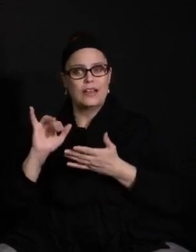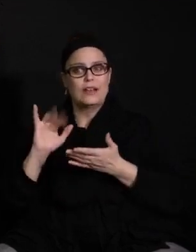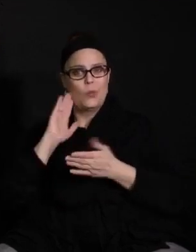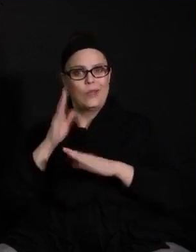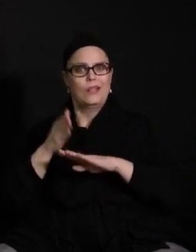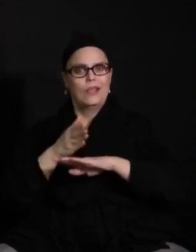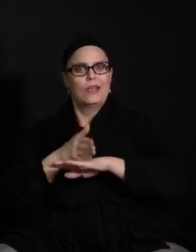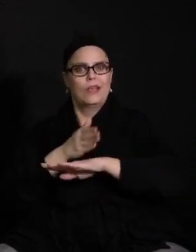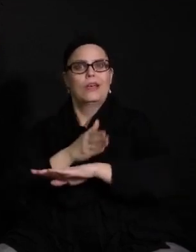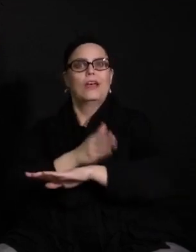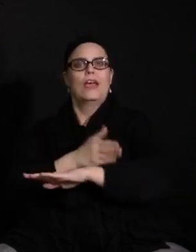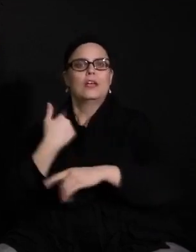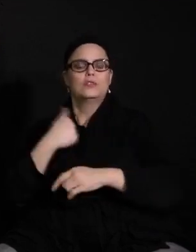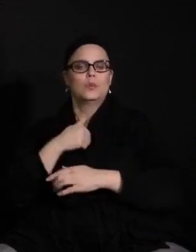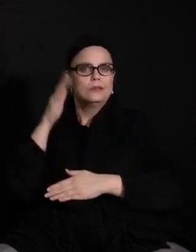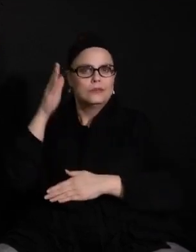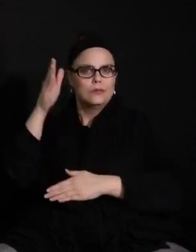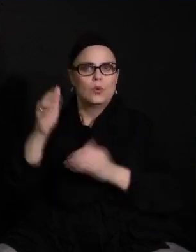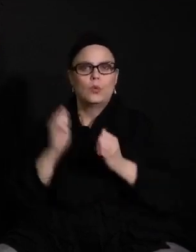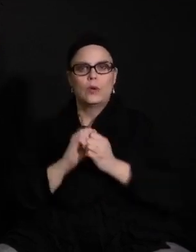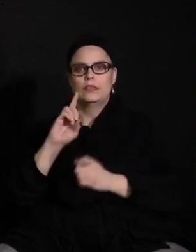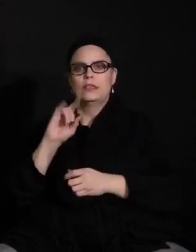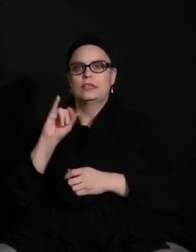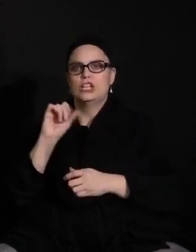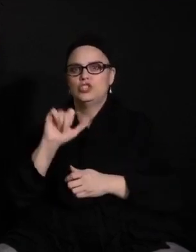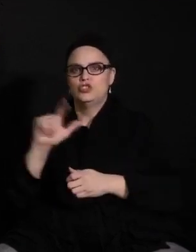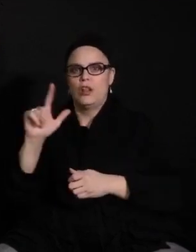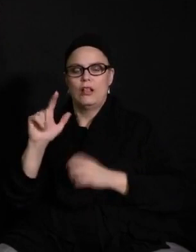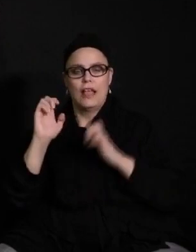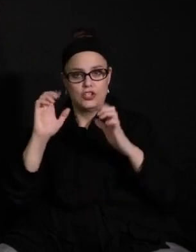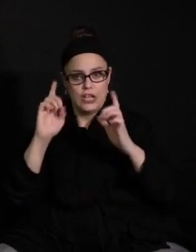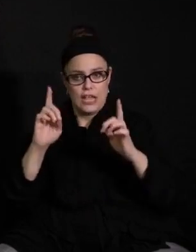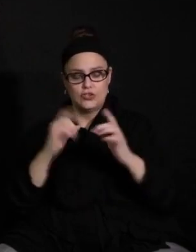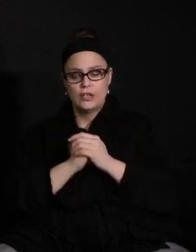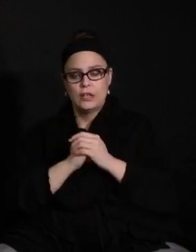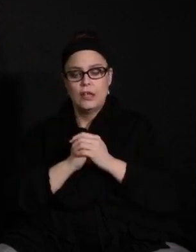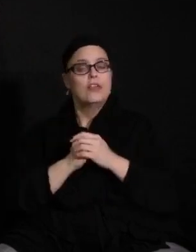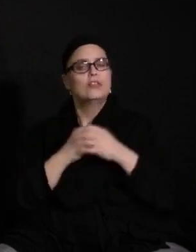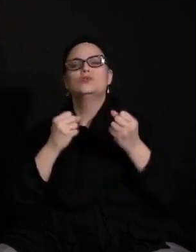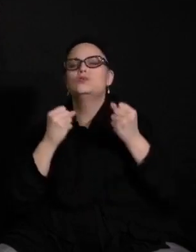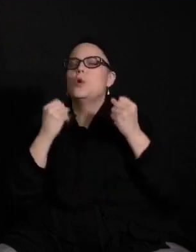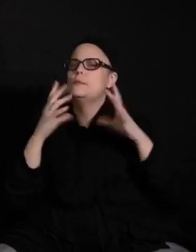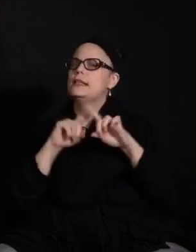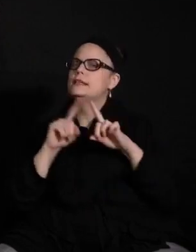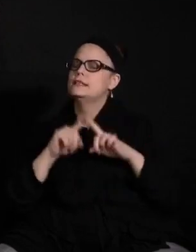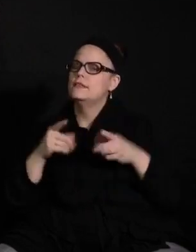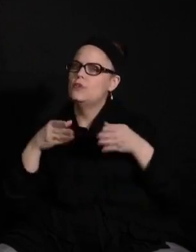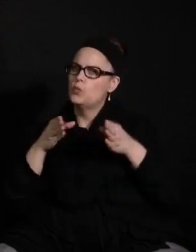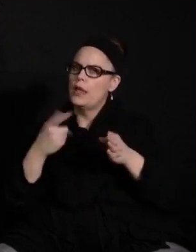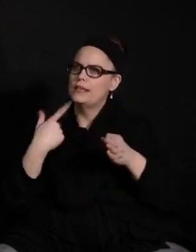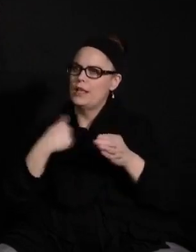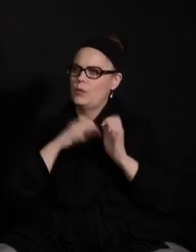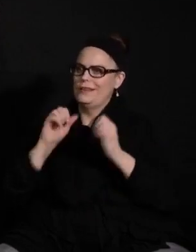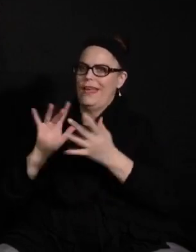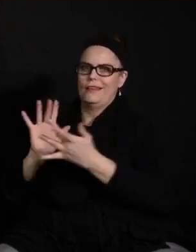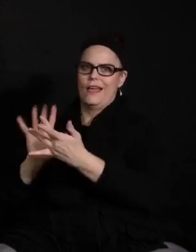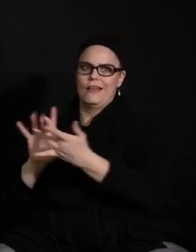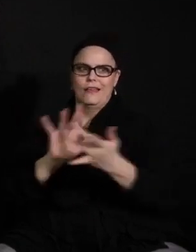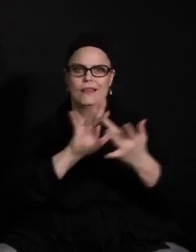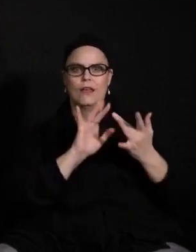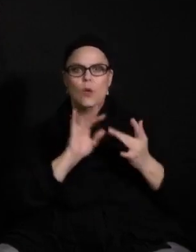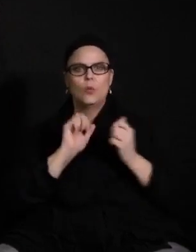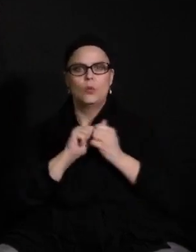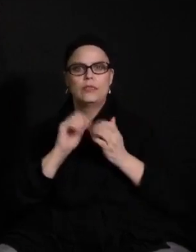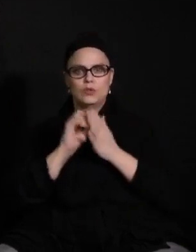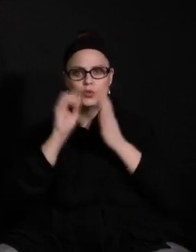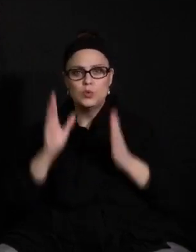grow as we move forward with digital education. And there's been a number of ways we've learned to reach kids in new and unique ways. And we've heard some